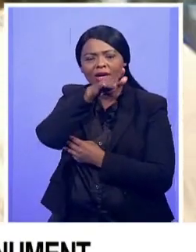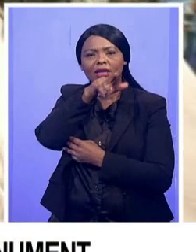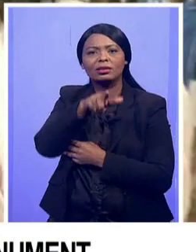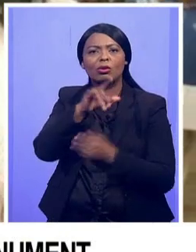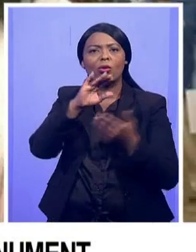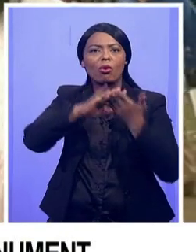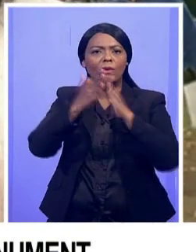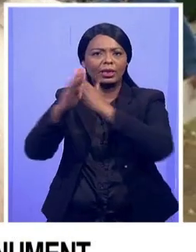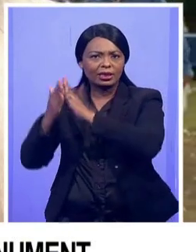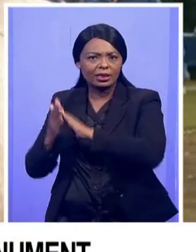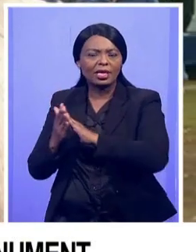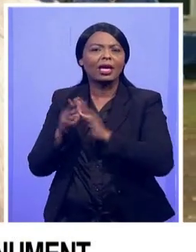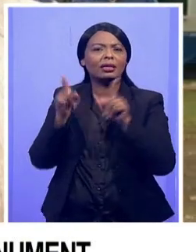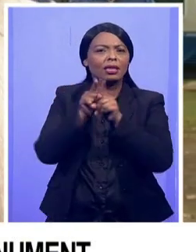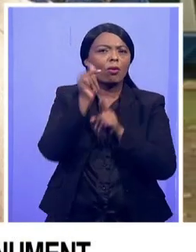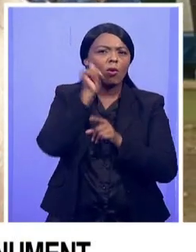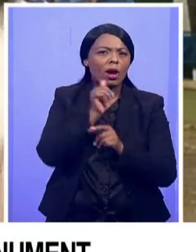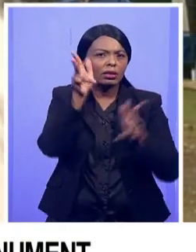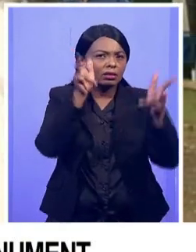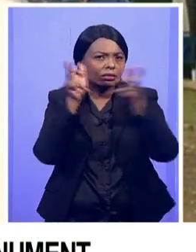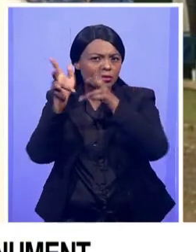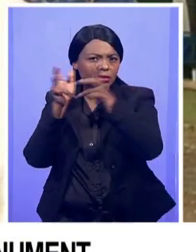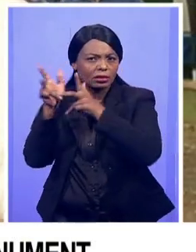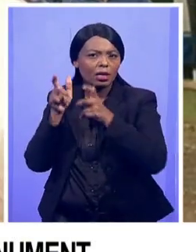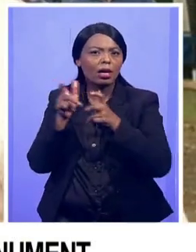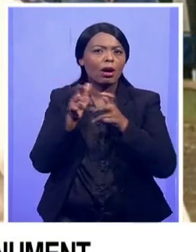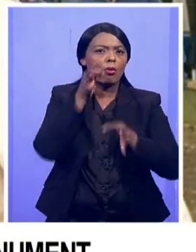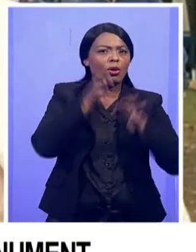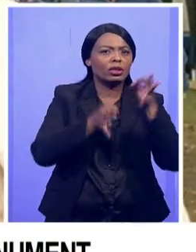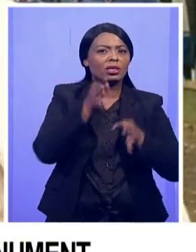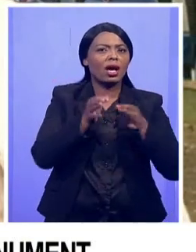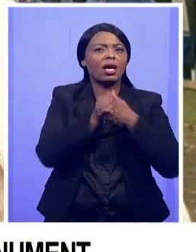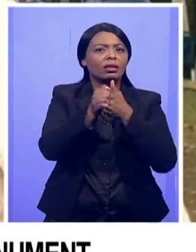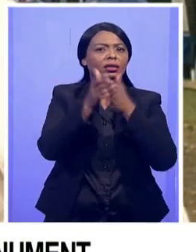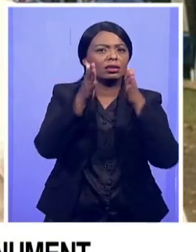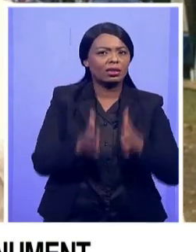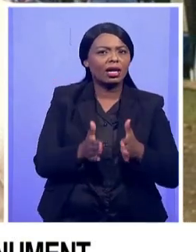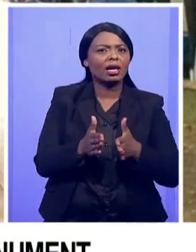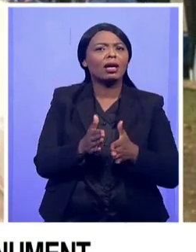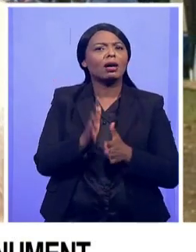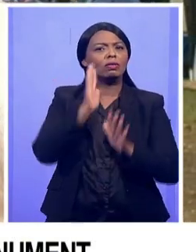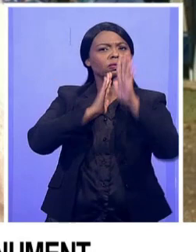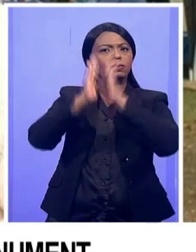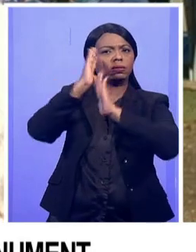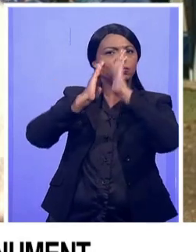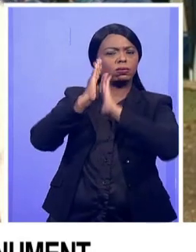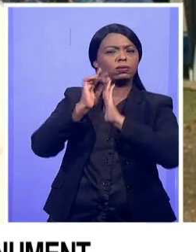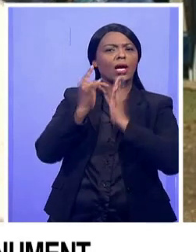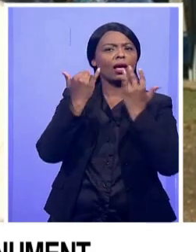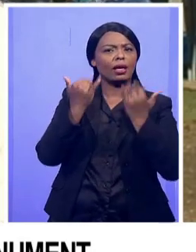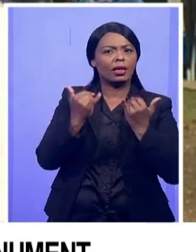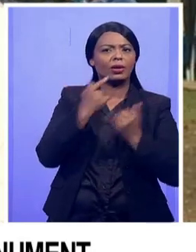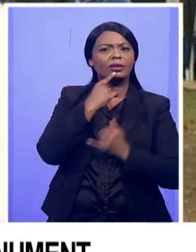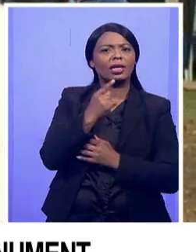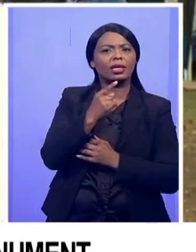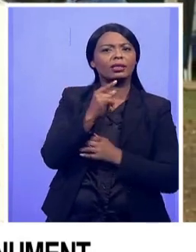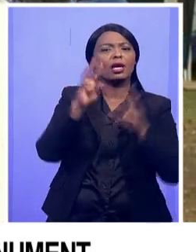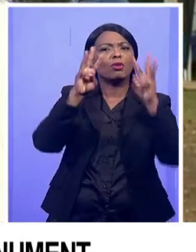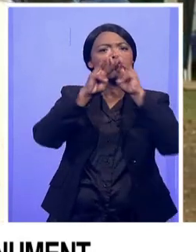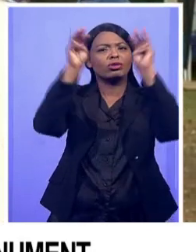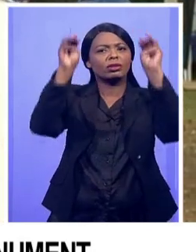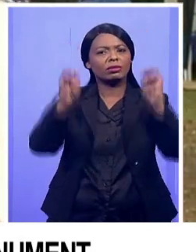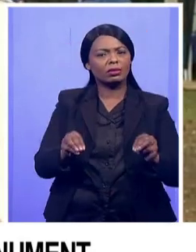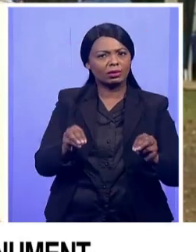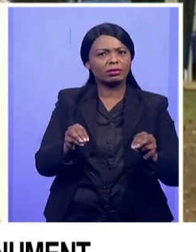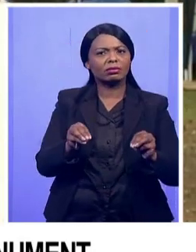listened to political leaders from the DA just now, they were talking about the fact that the museum or the monument itself